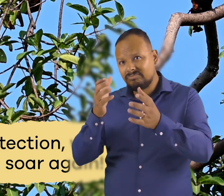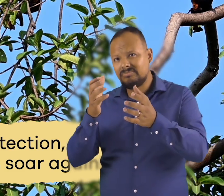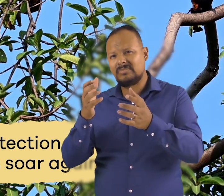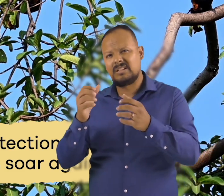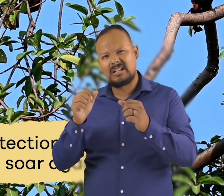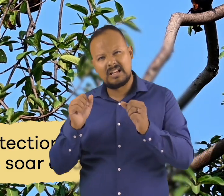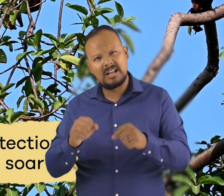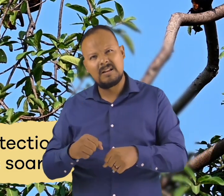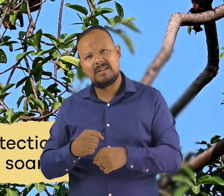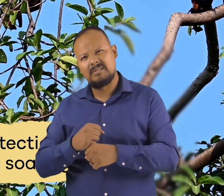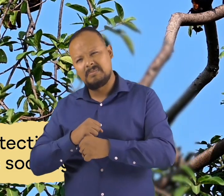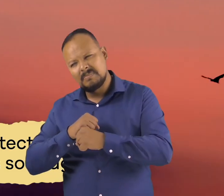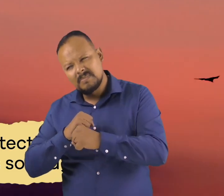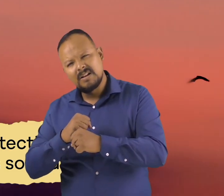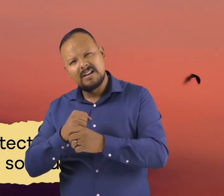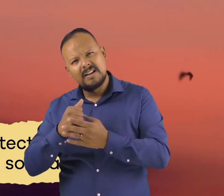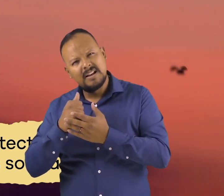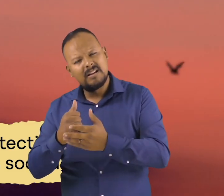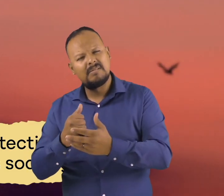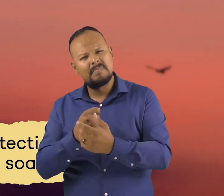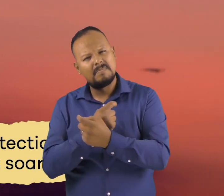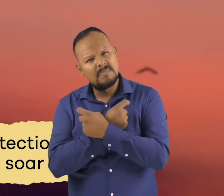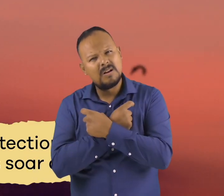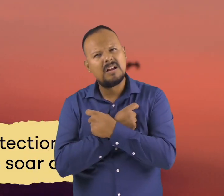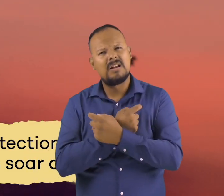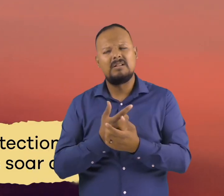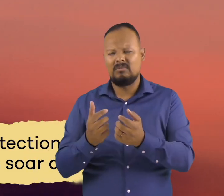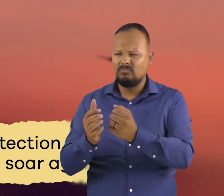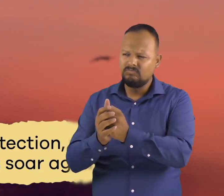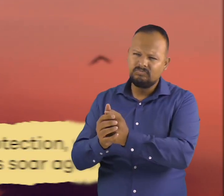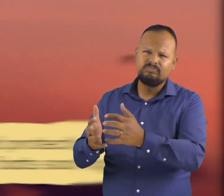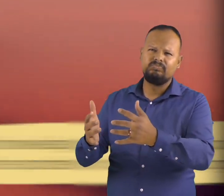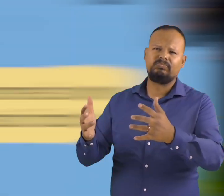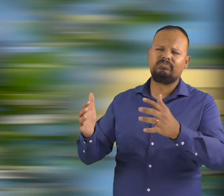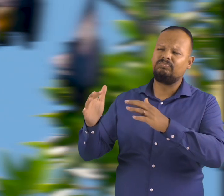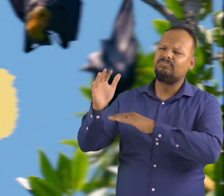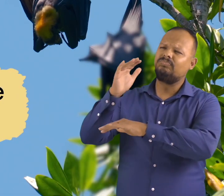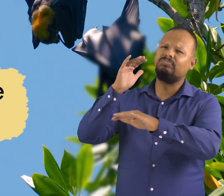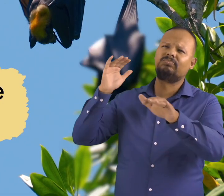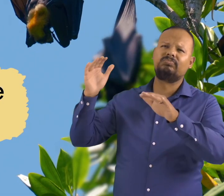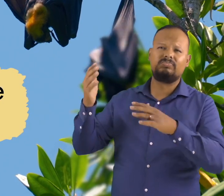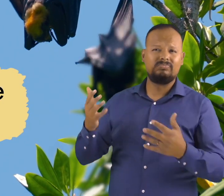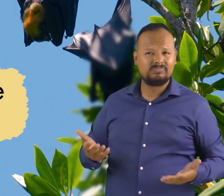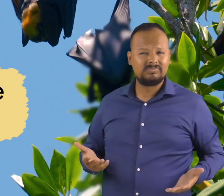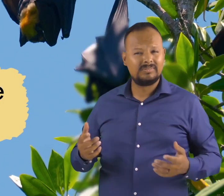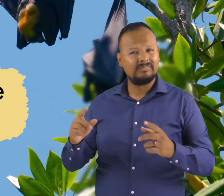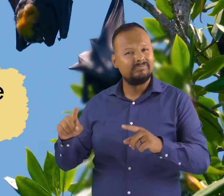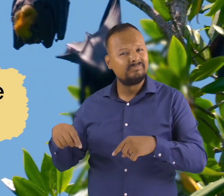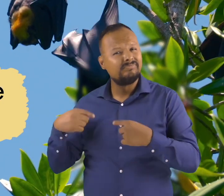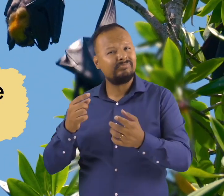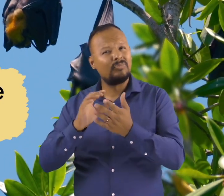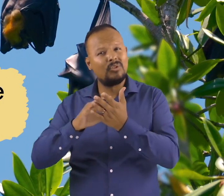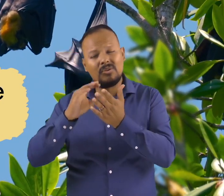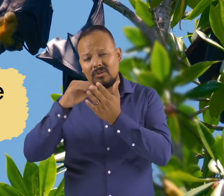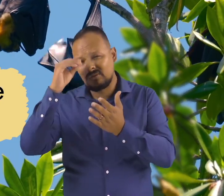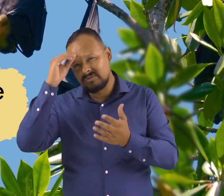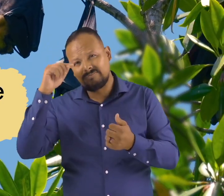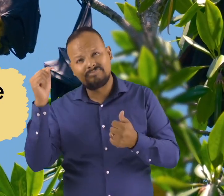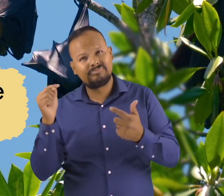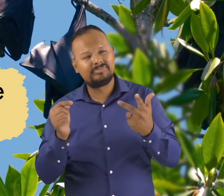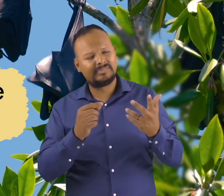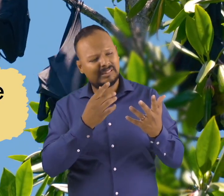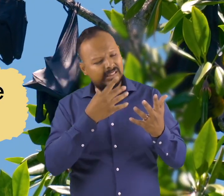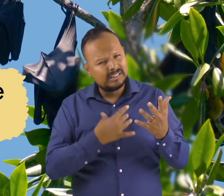we can help the numbers of bats soar again. We have just learned some pretty bat